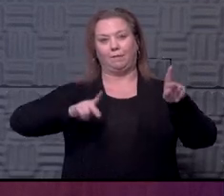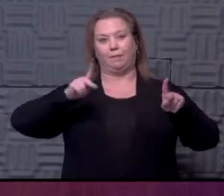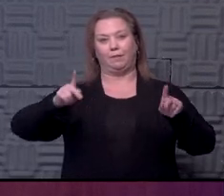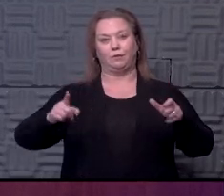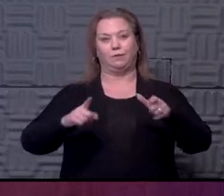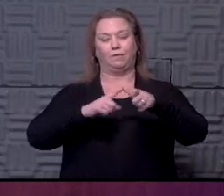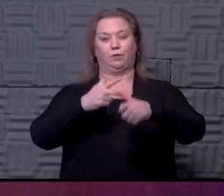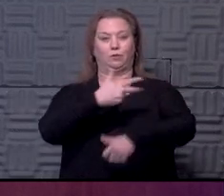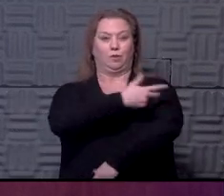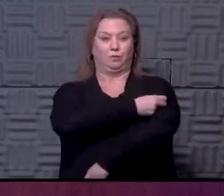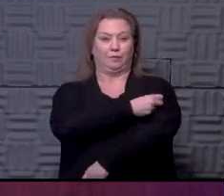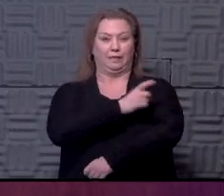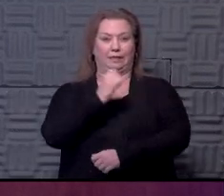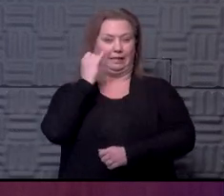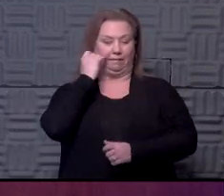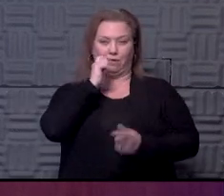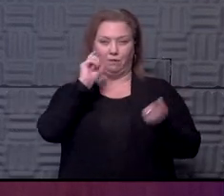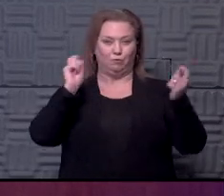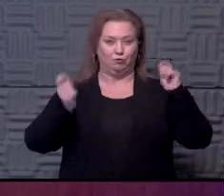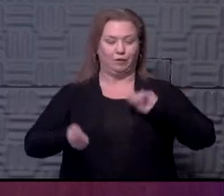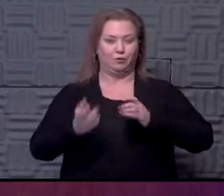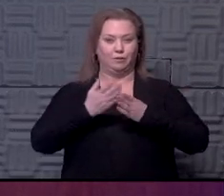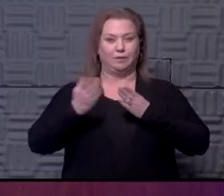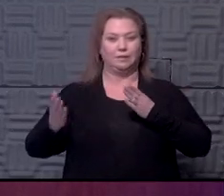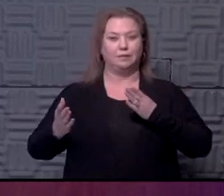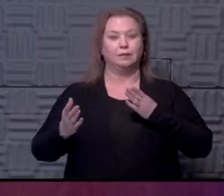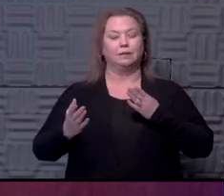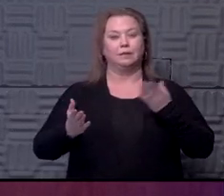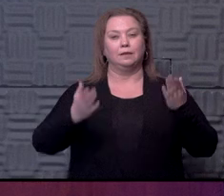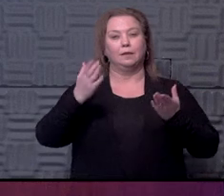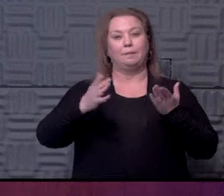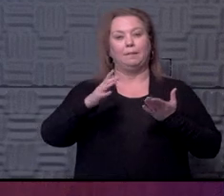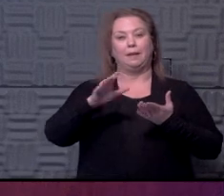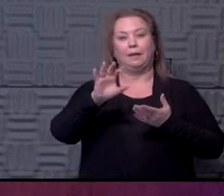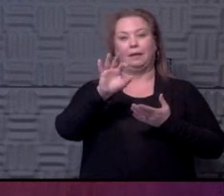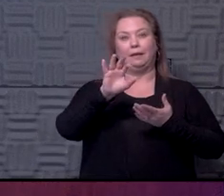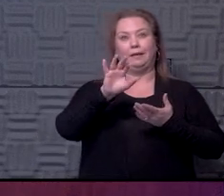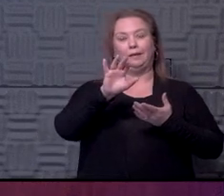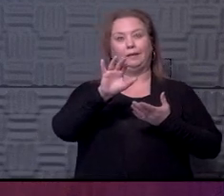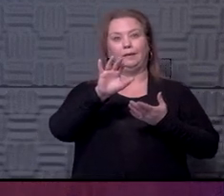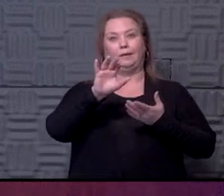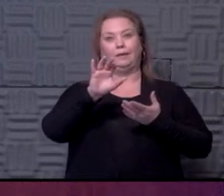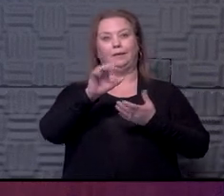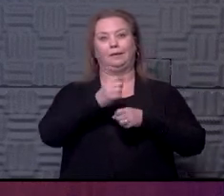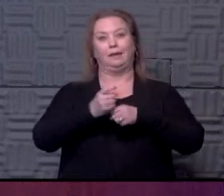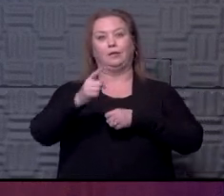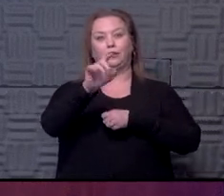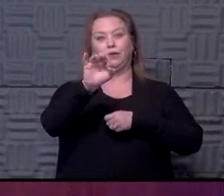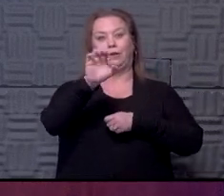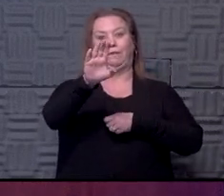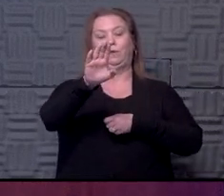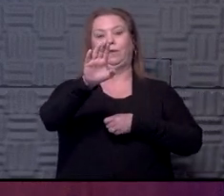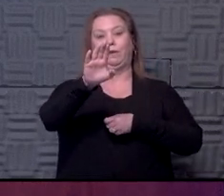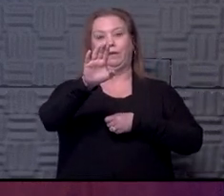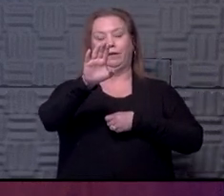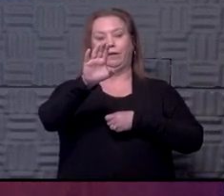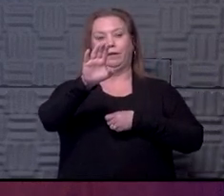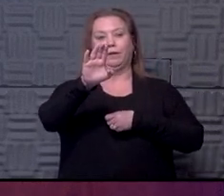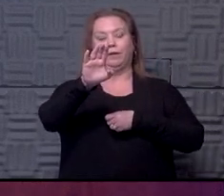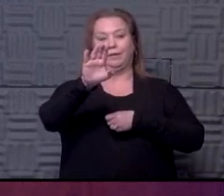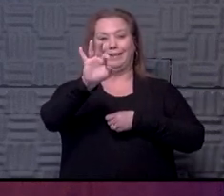first dose, if things don't change, and sometime in mid to late February before 90% would have the first dose,